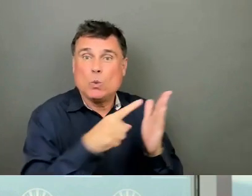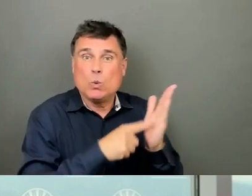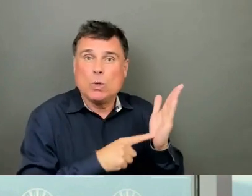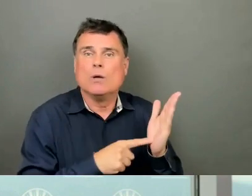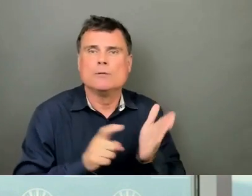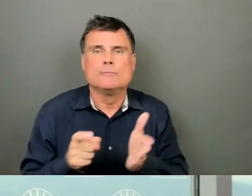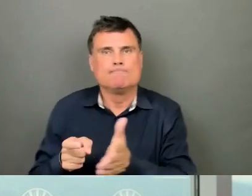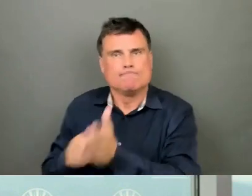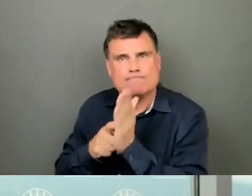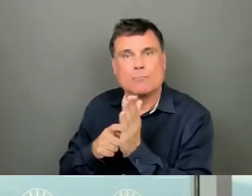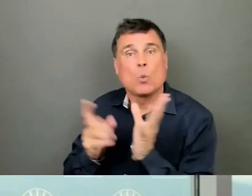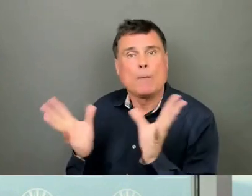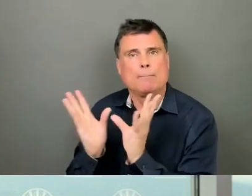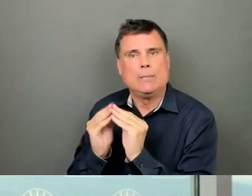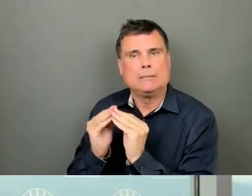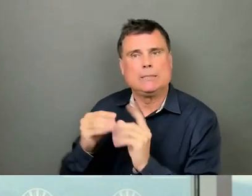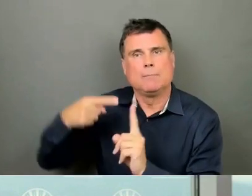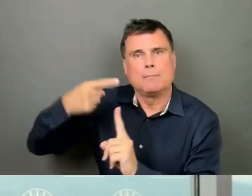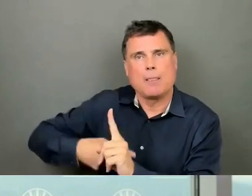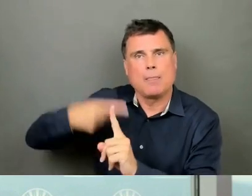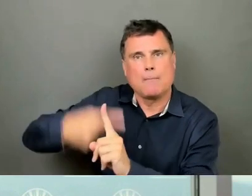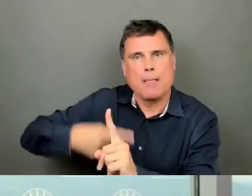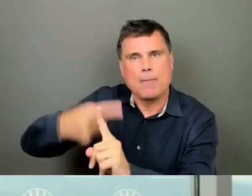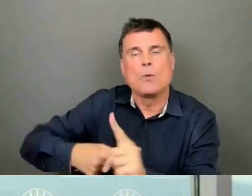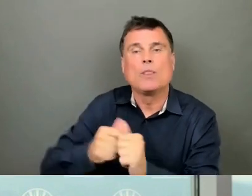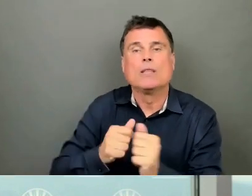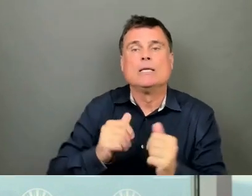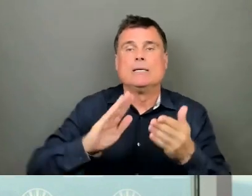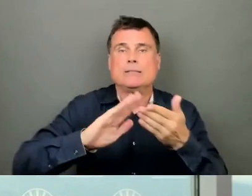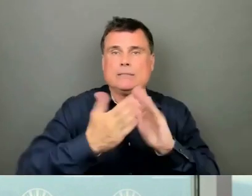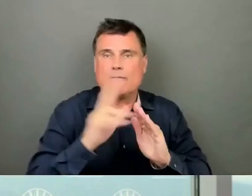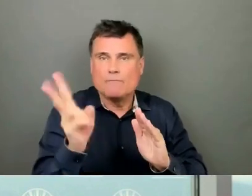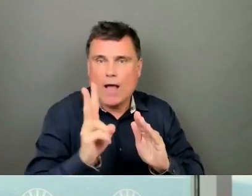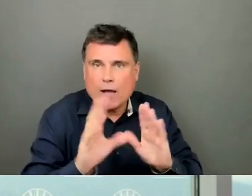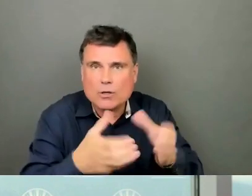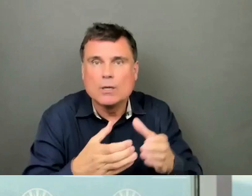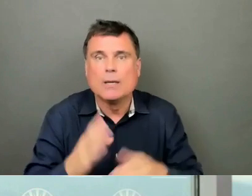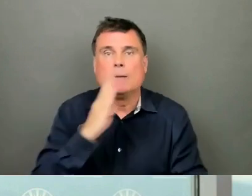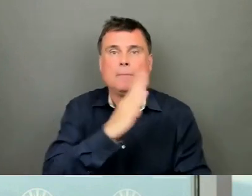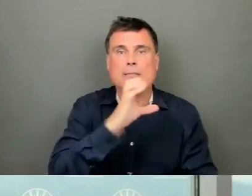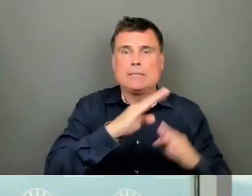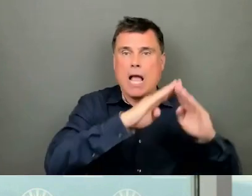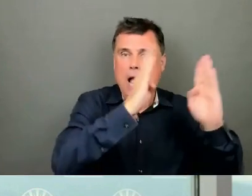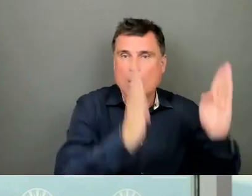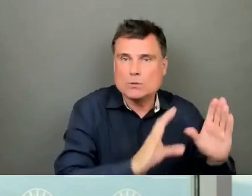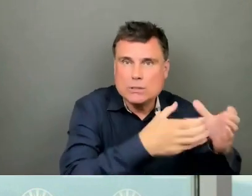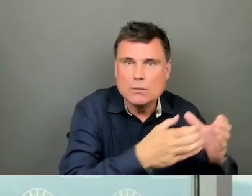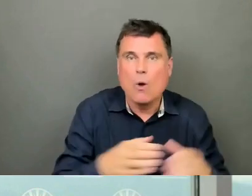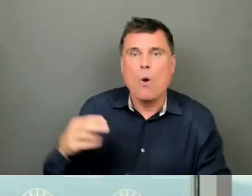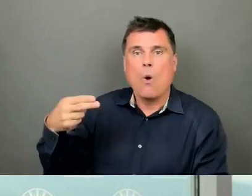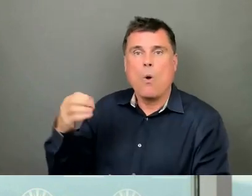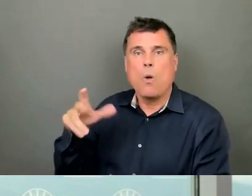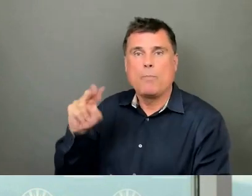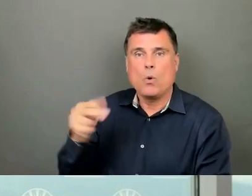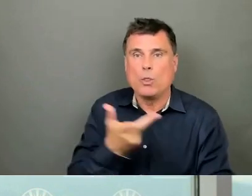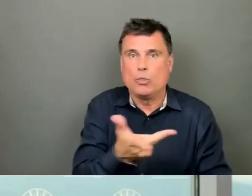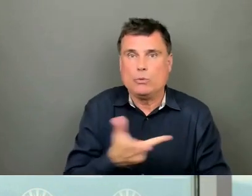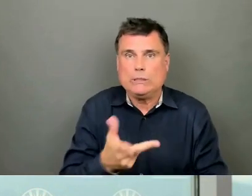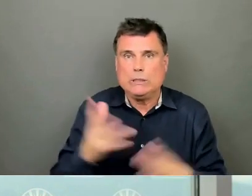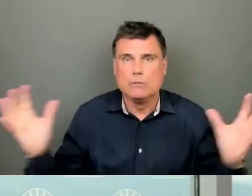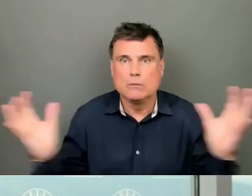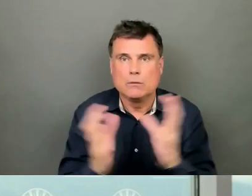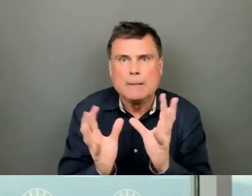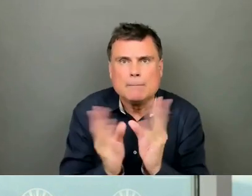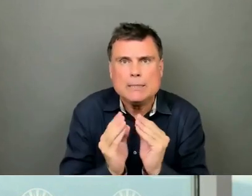the city planning department, between BC Housing and Holborn. Construction schedule that all parties agree is